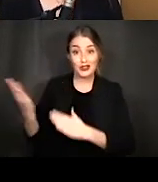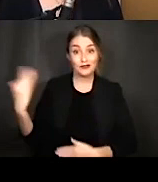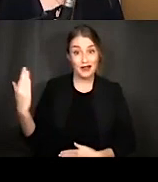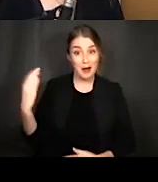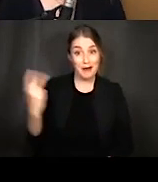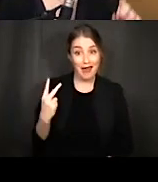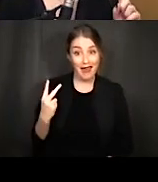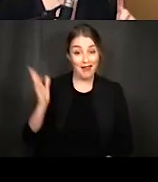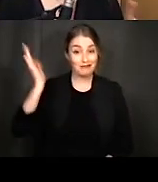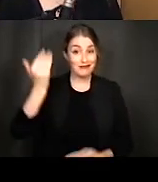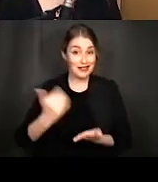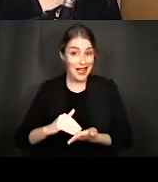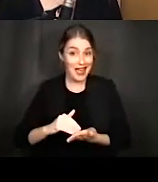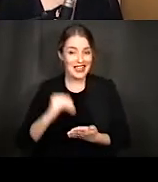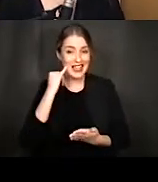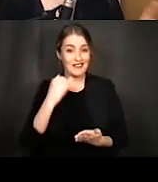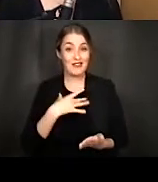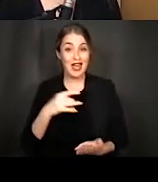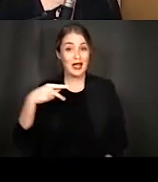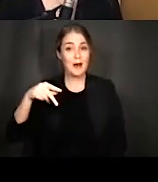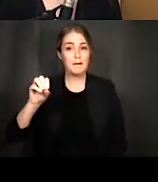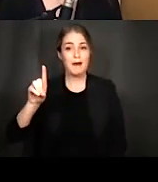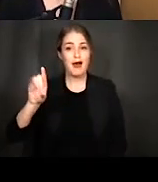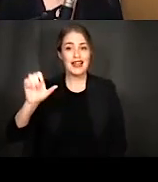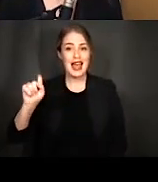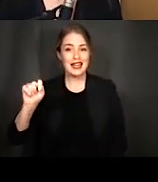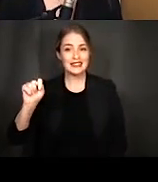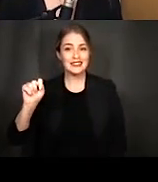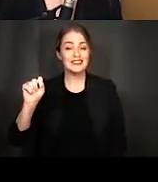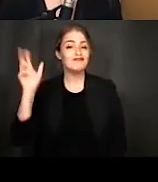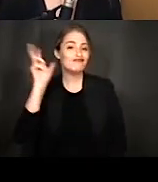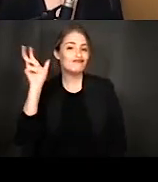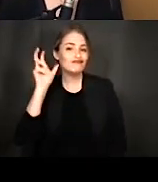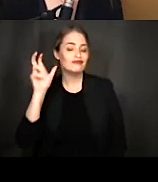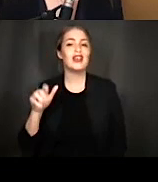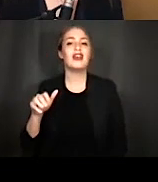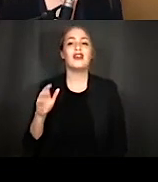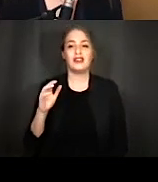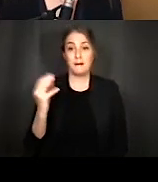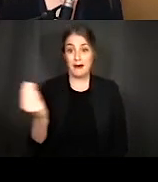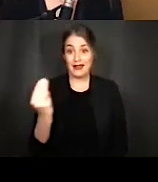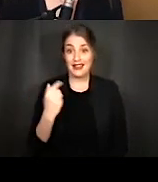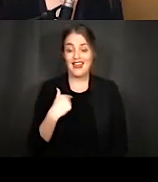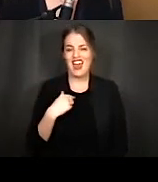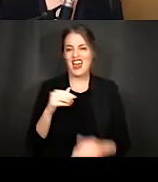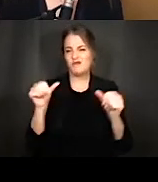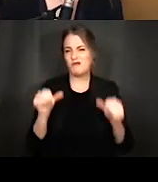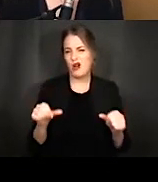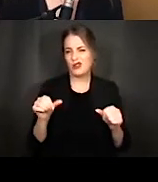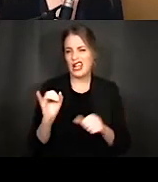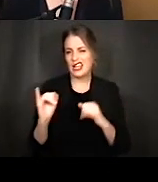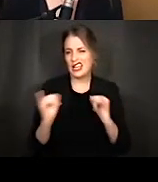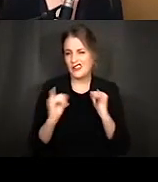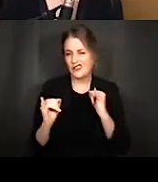podcast you should take a listen next monday because i'll be posting an episode where i interview wenfei about her